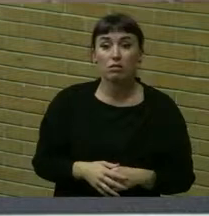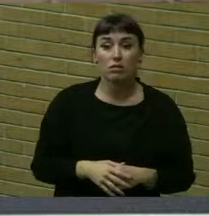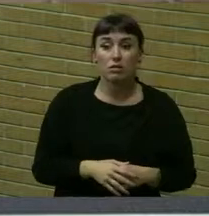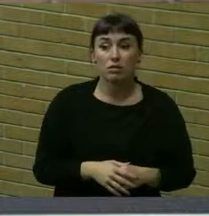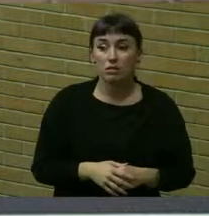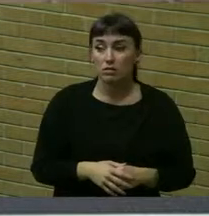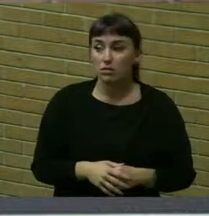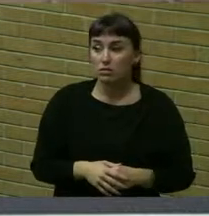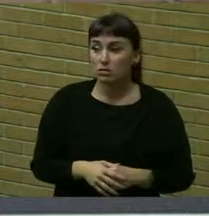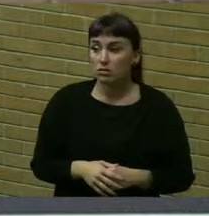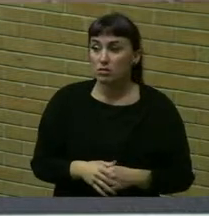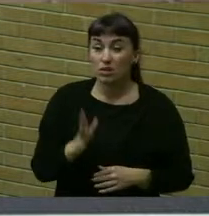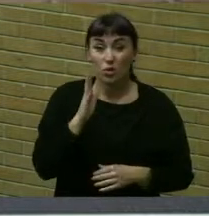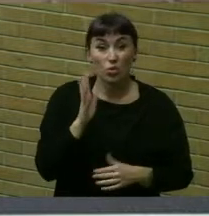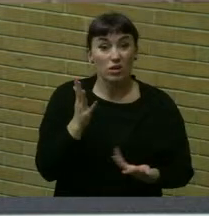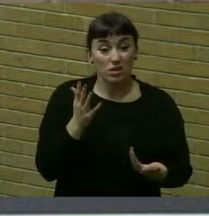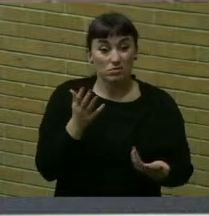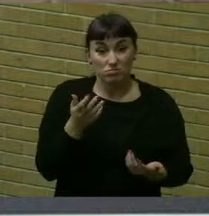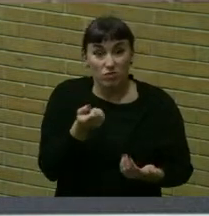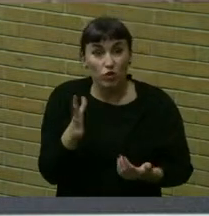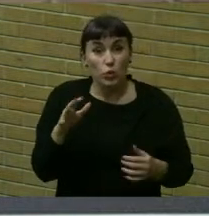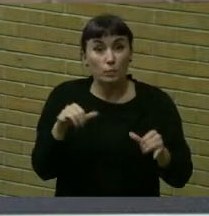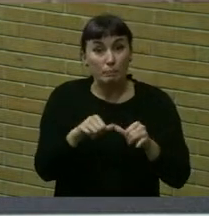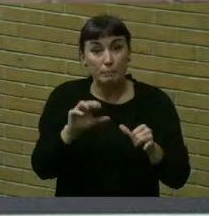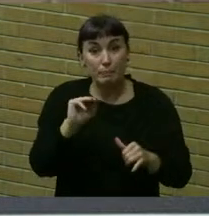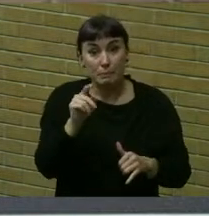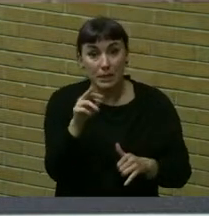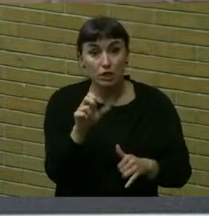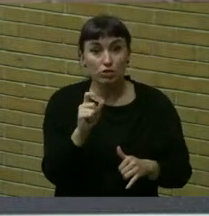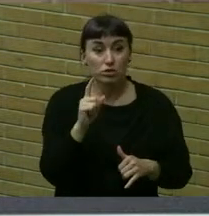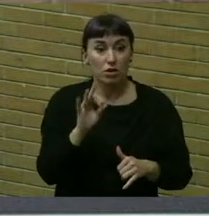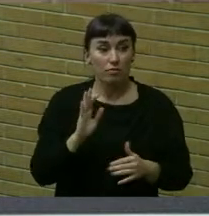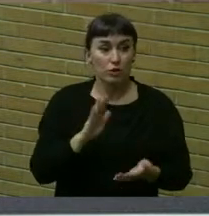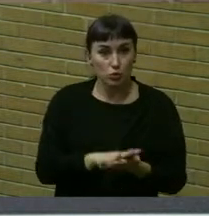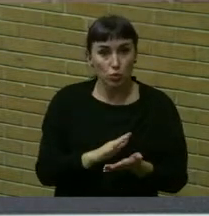of meters of our school, of our children, of my child.